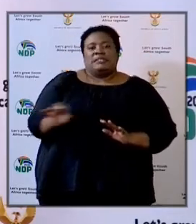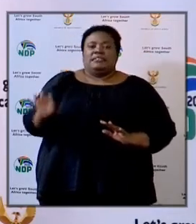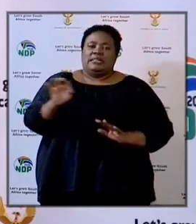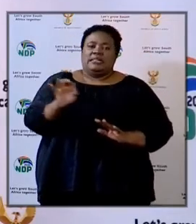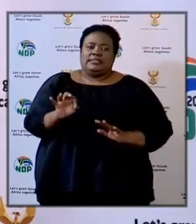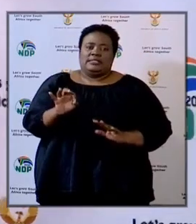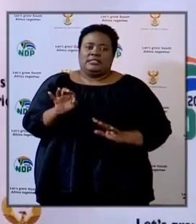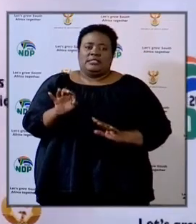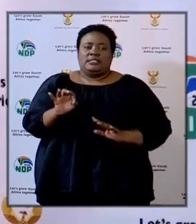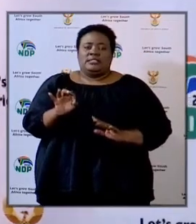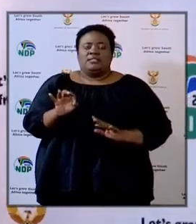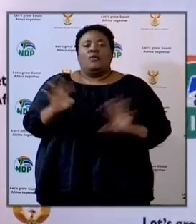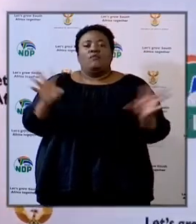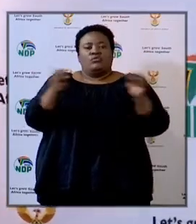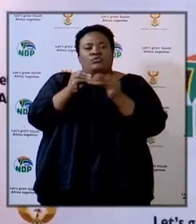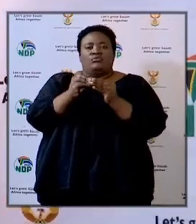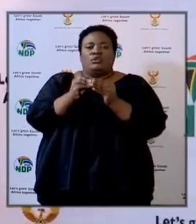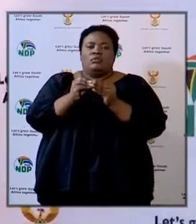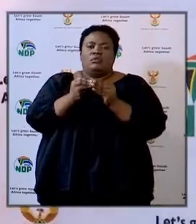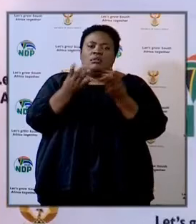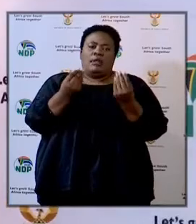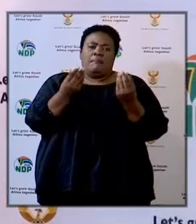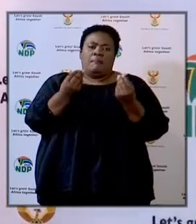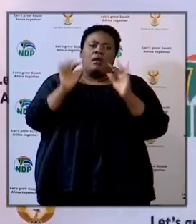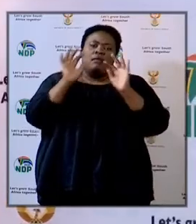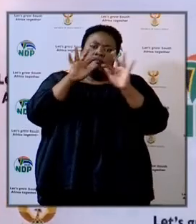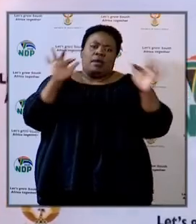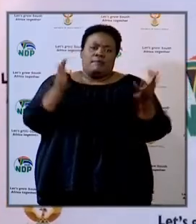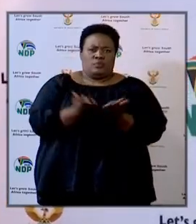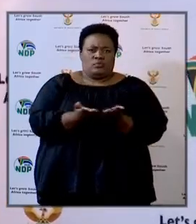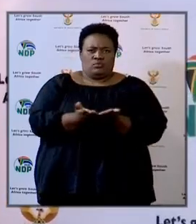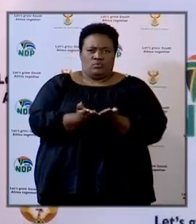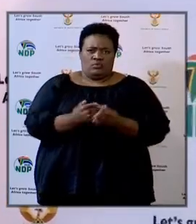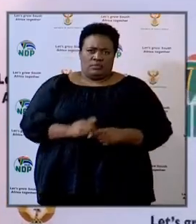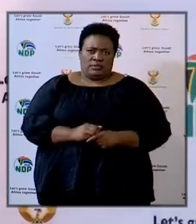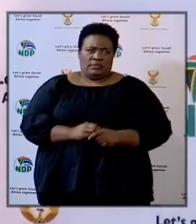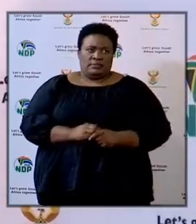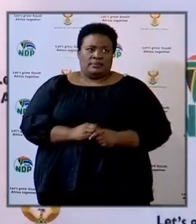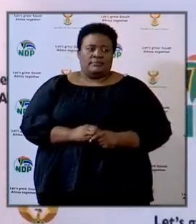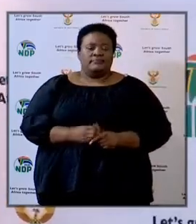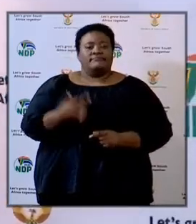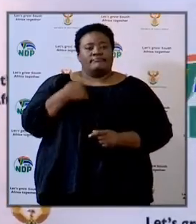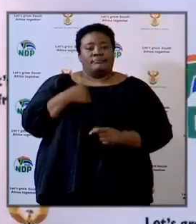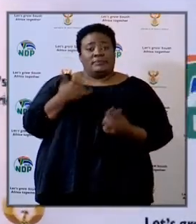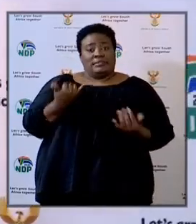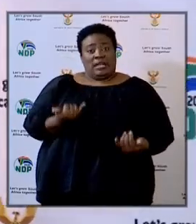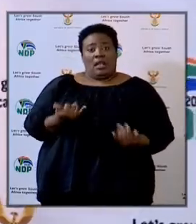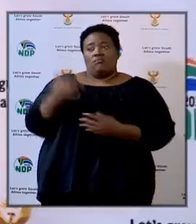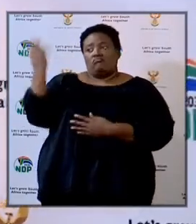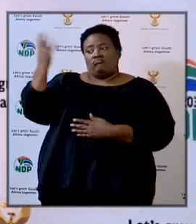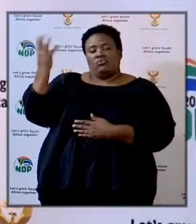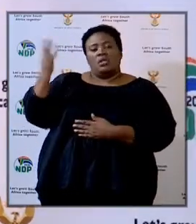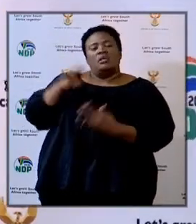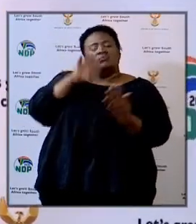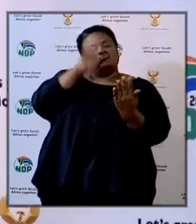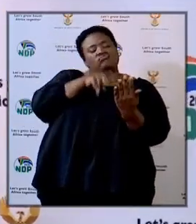of the total number of public schools. I'm quickly going to go through the presentation